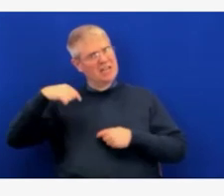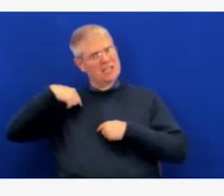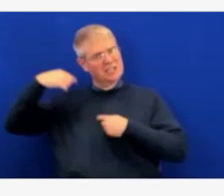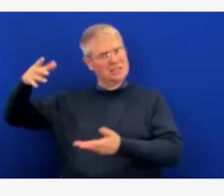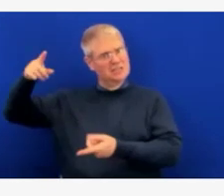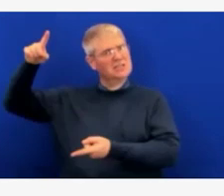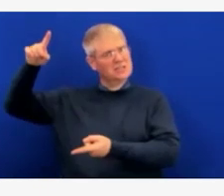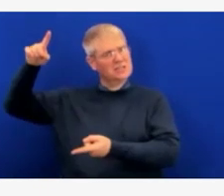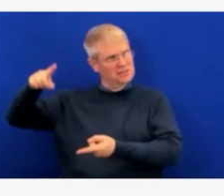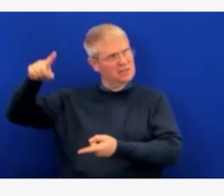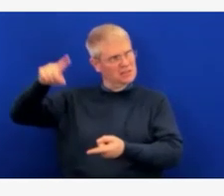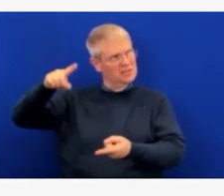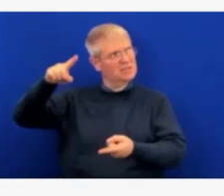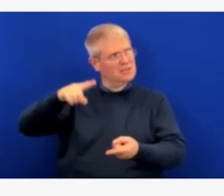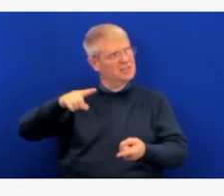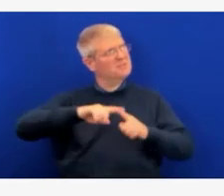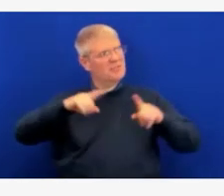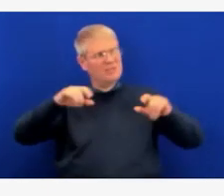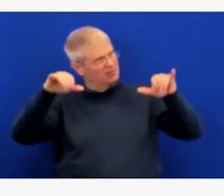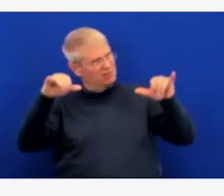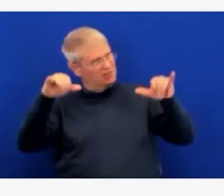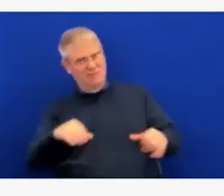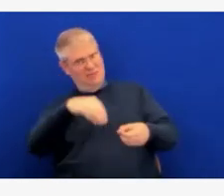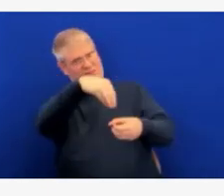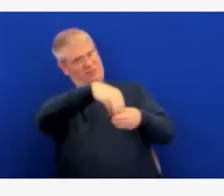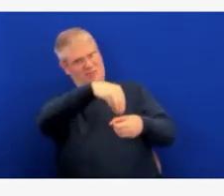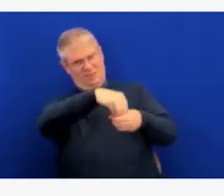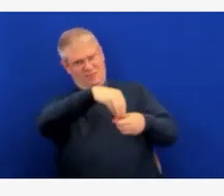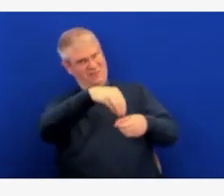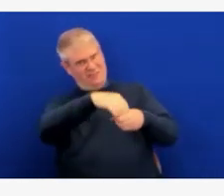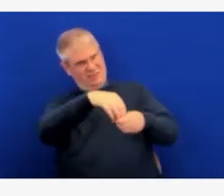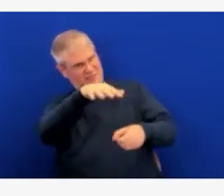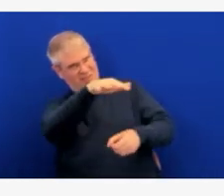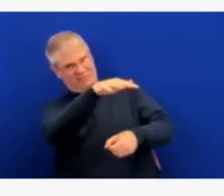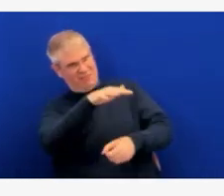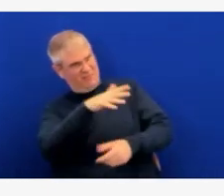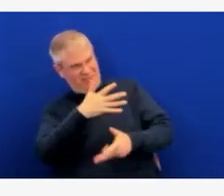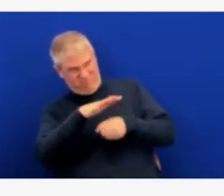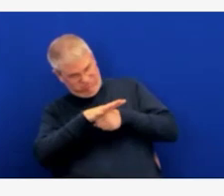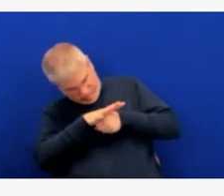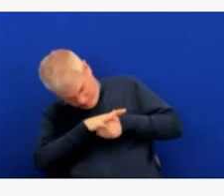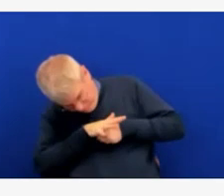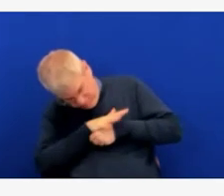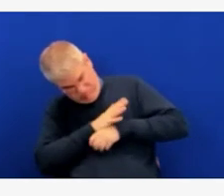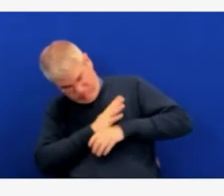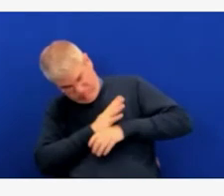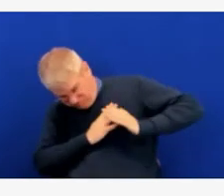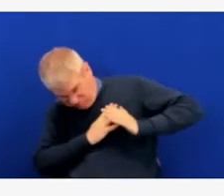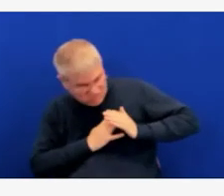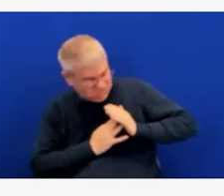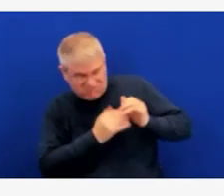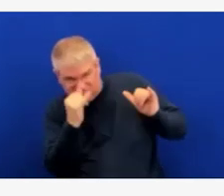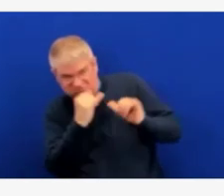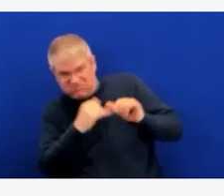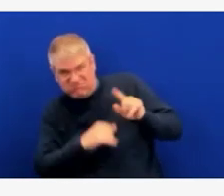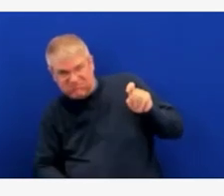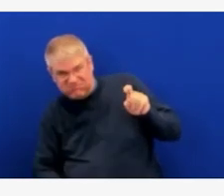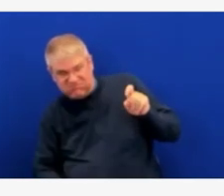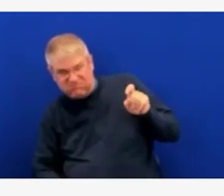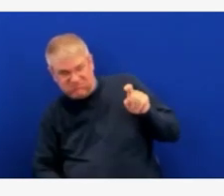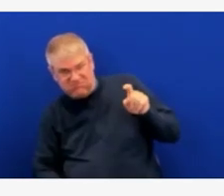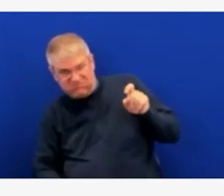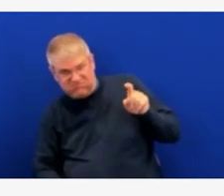What is the situation in the hospitals right now, and what is the outlook as far as how long we're likely to remain under those crisis standards